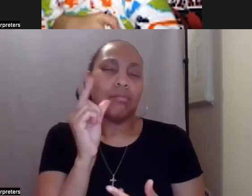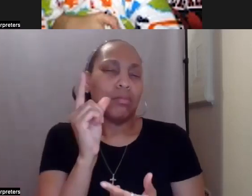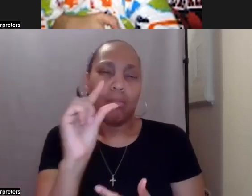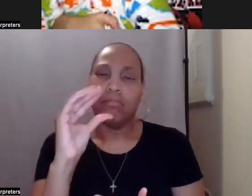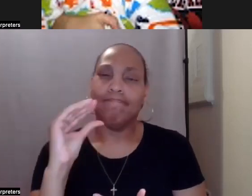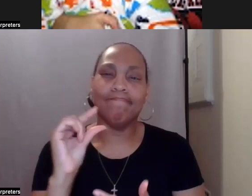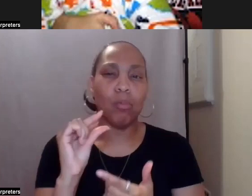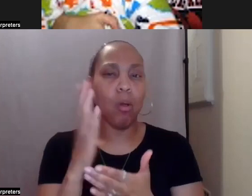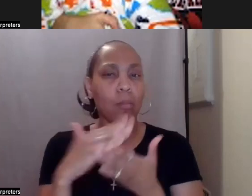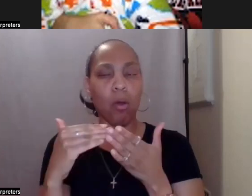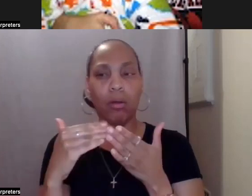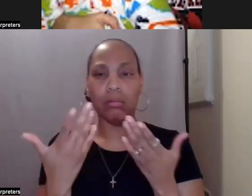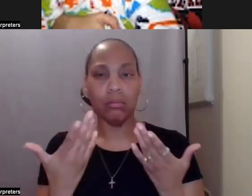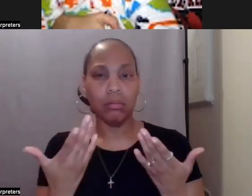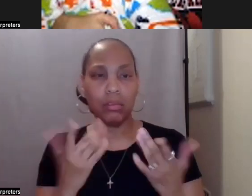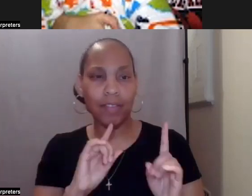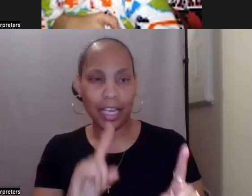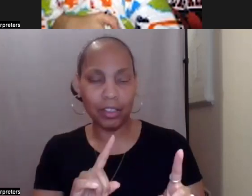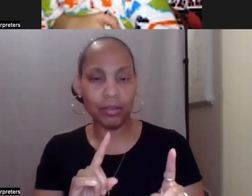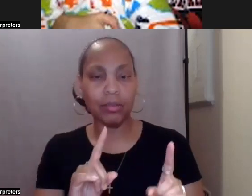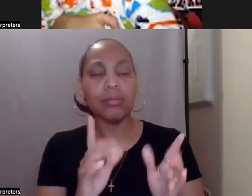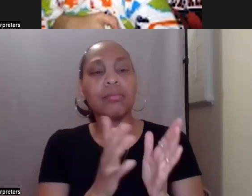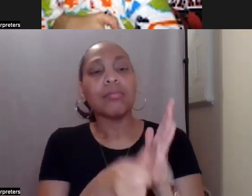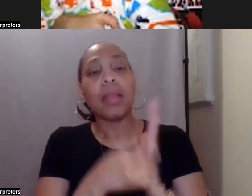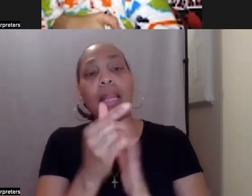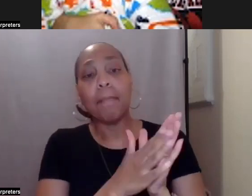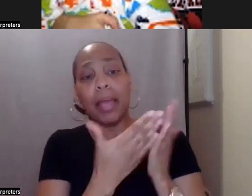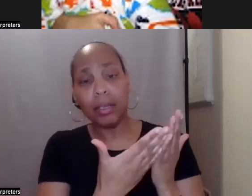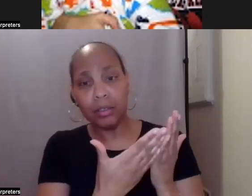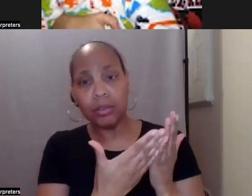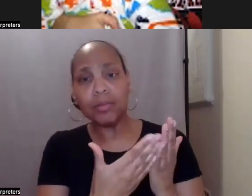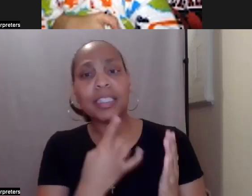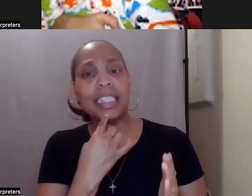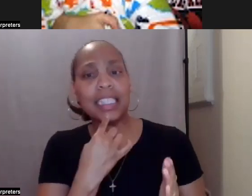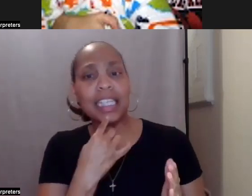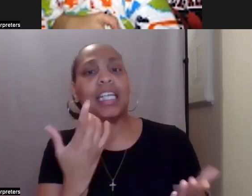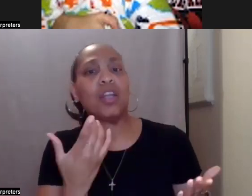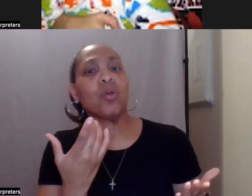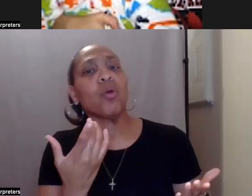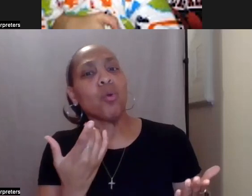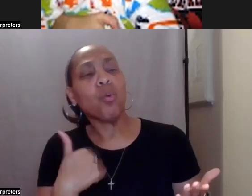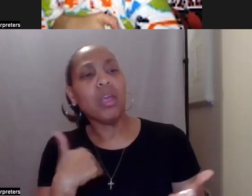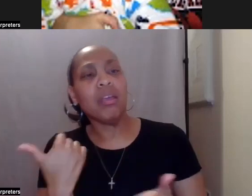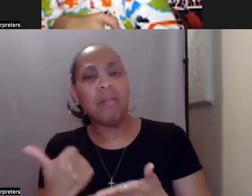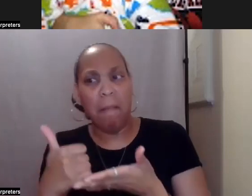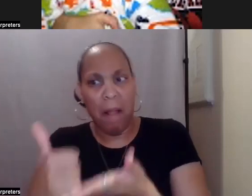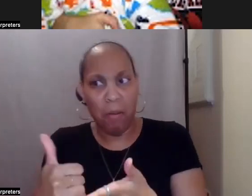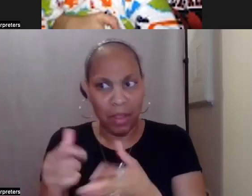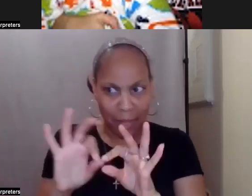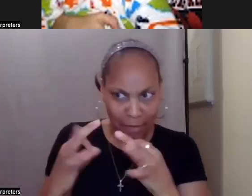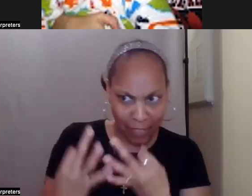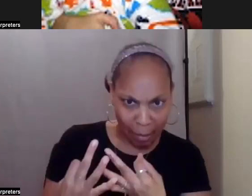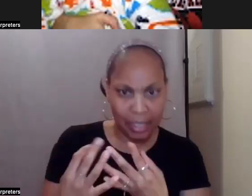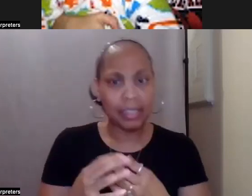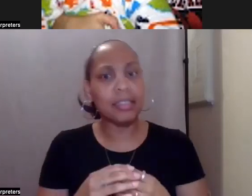So in the manual, it states that we serving as the agent of the participant or family, the service is available to assist in identifying